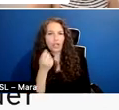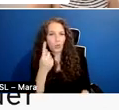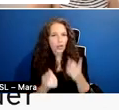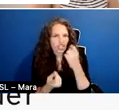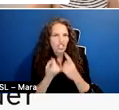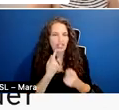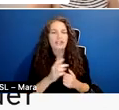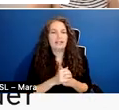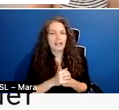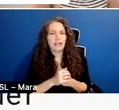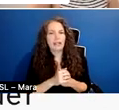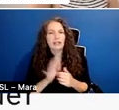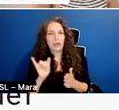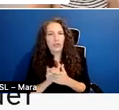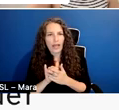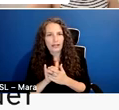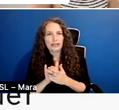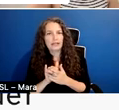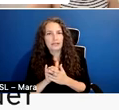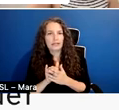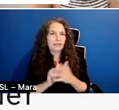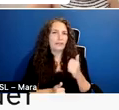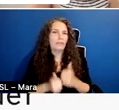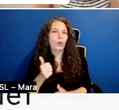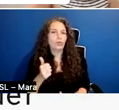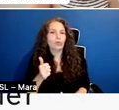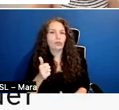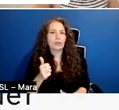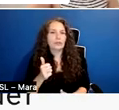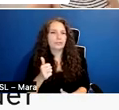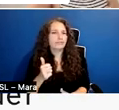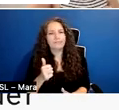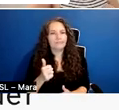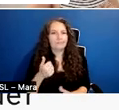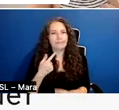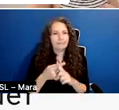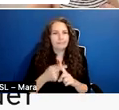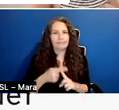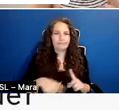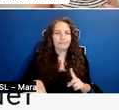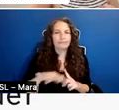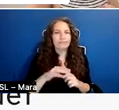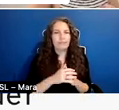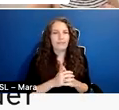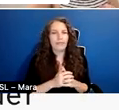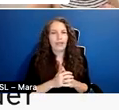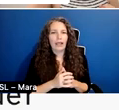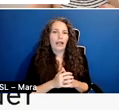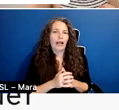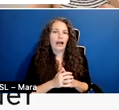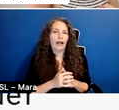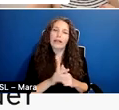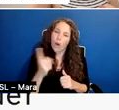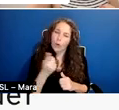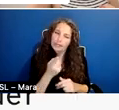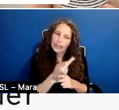generative basis. We advise you to maintain graciousness. Um, I will say I have attended some pitches where